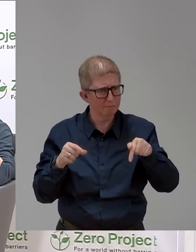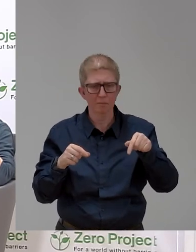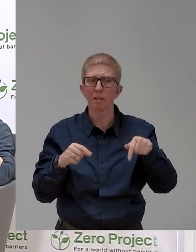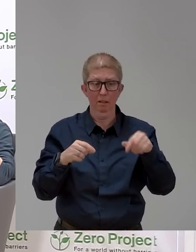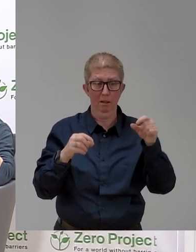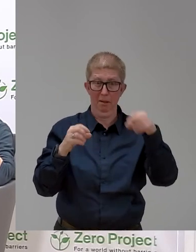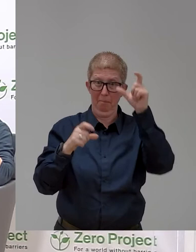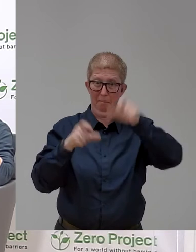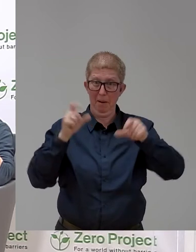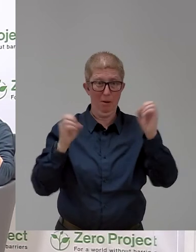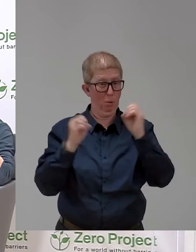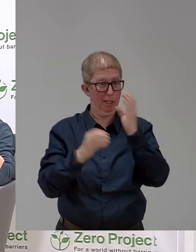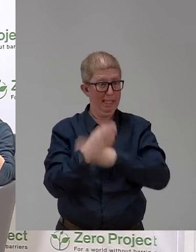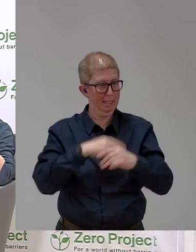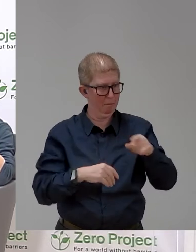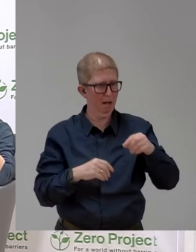narrow this gap?